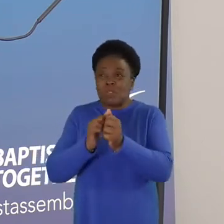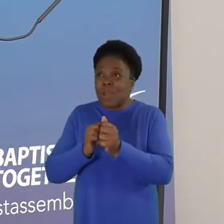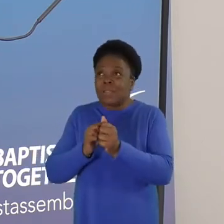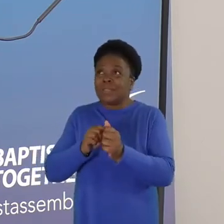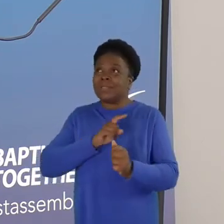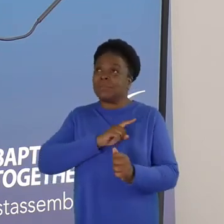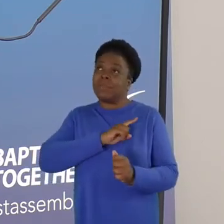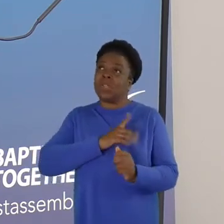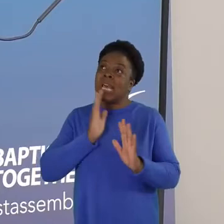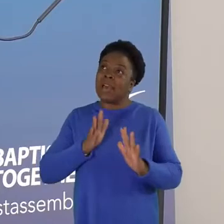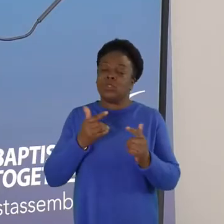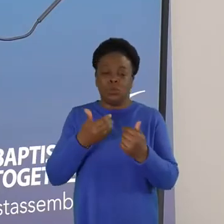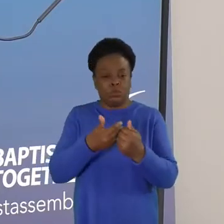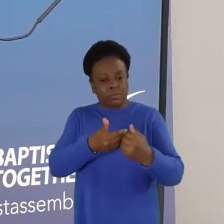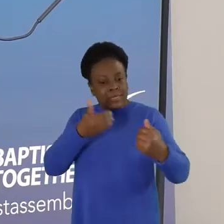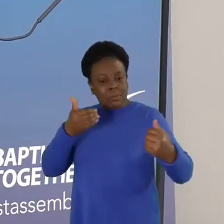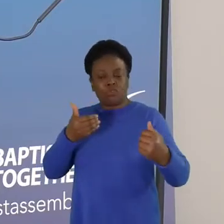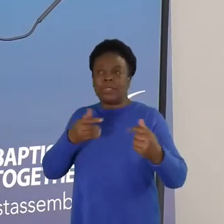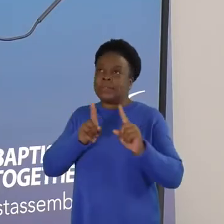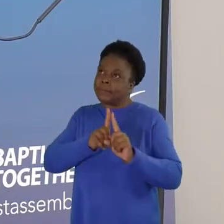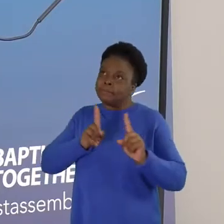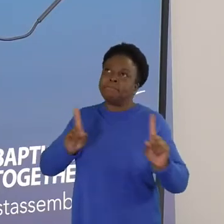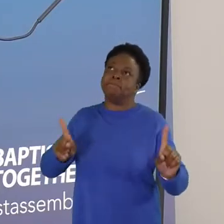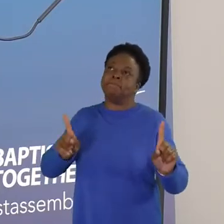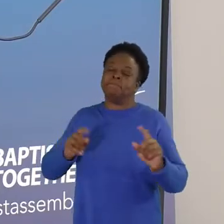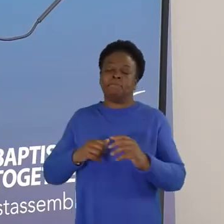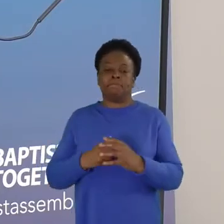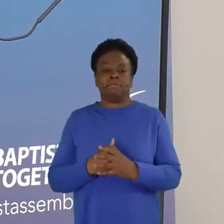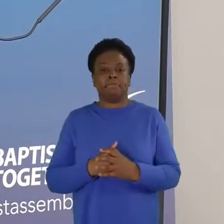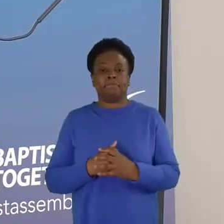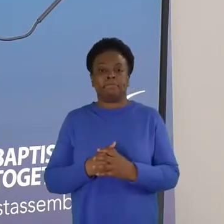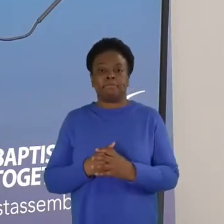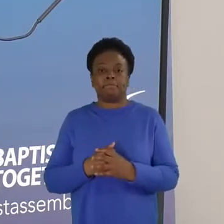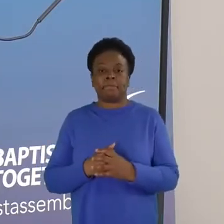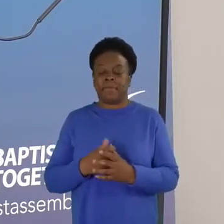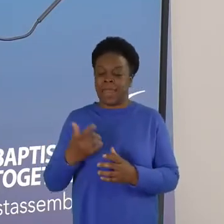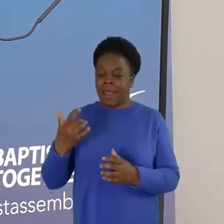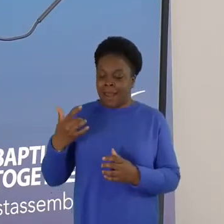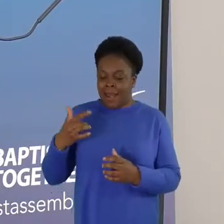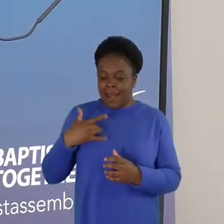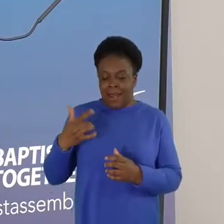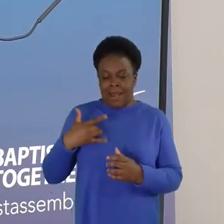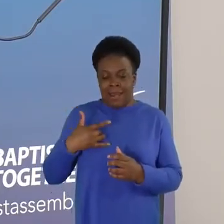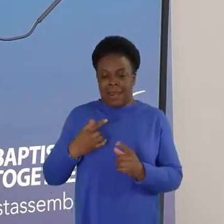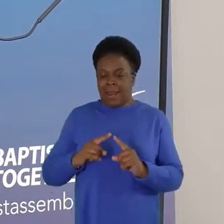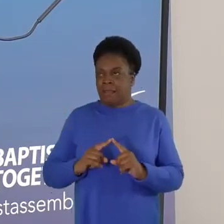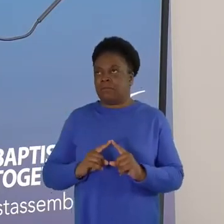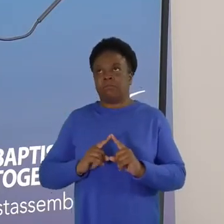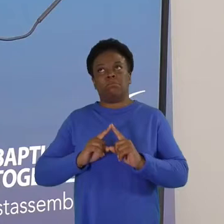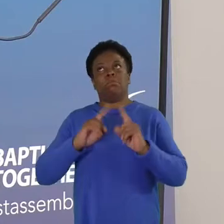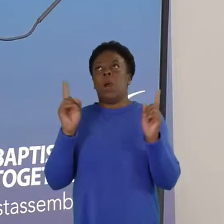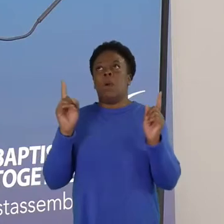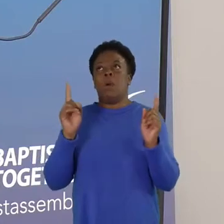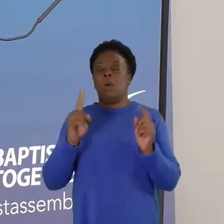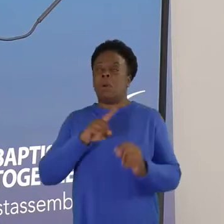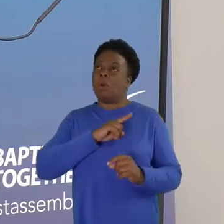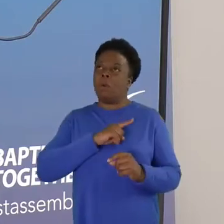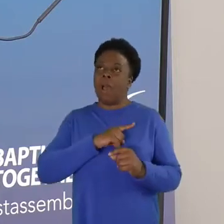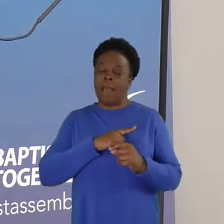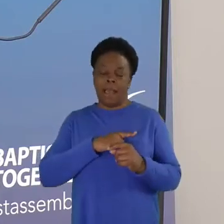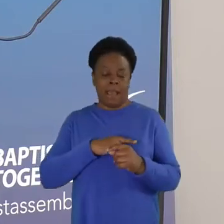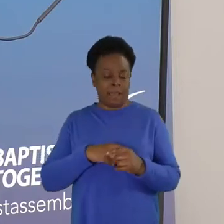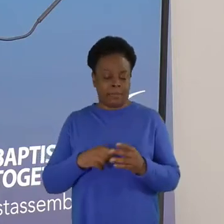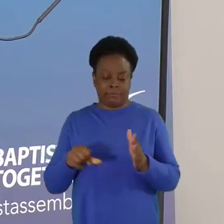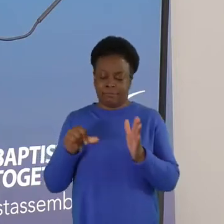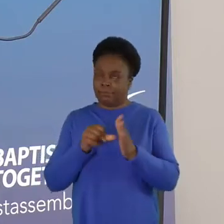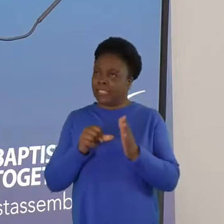We lament the loss of life balance for those who have had to work too hard, often